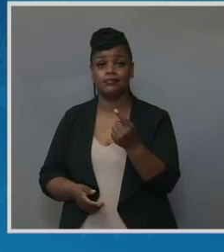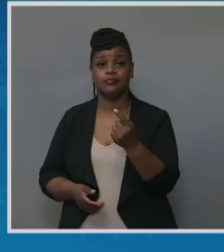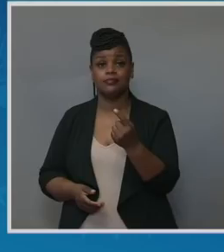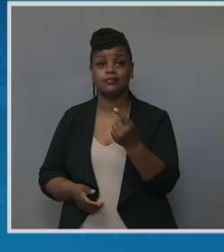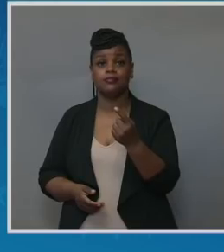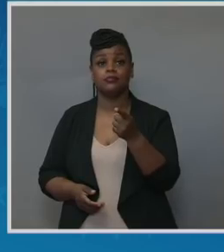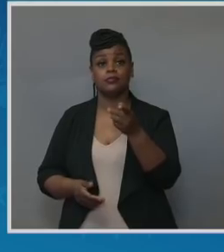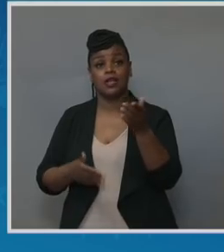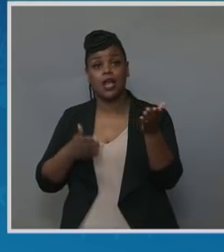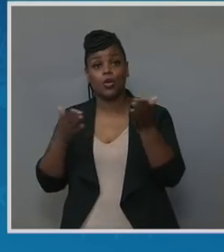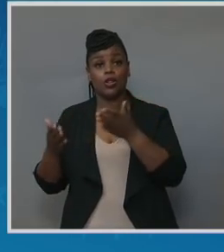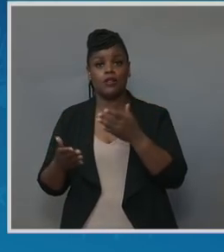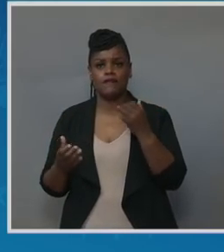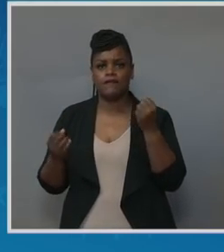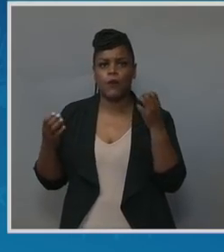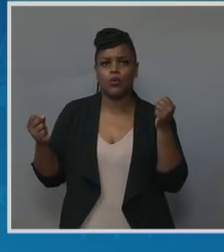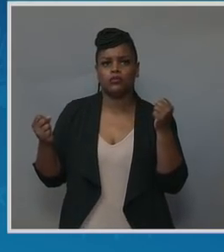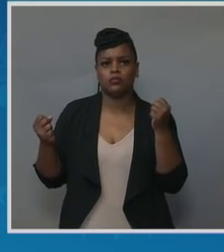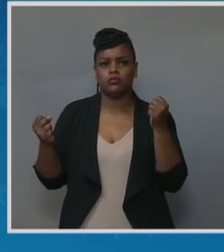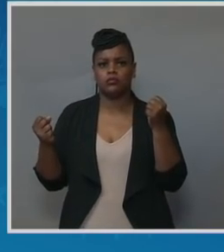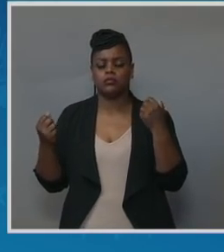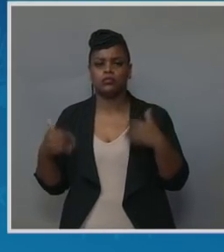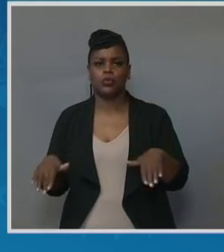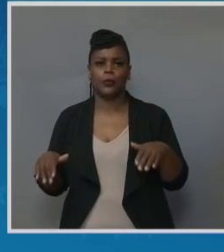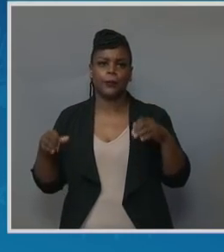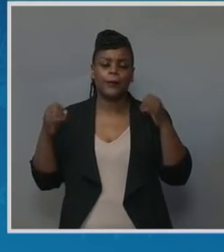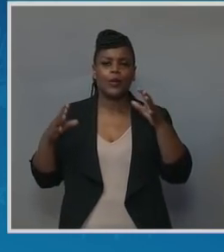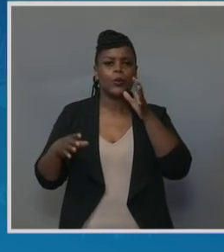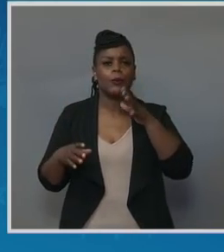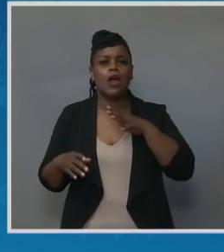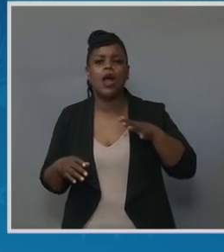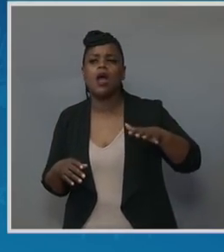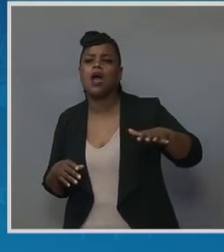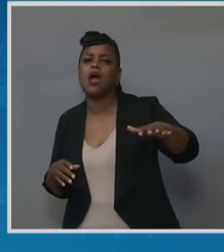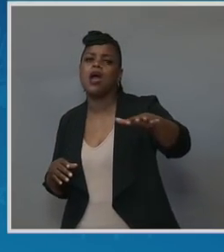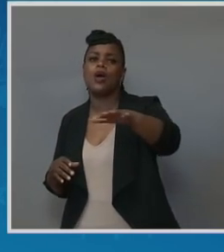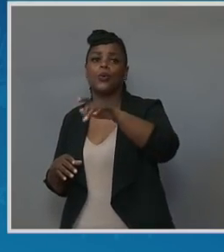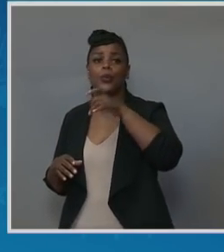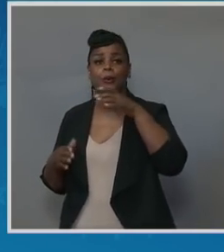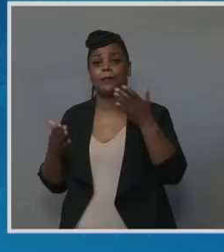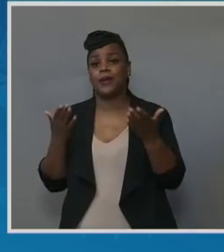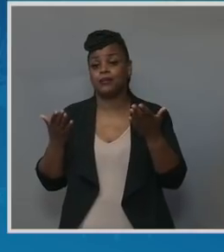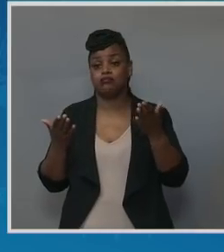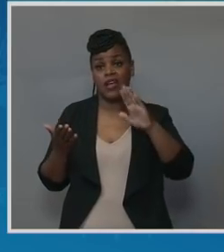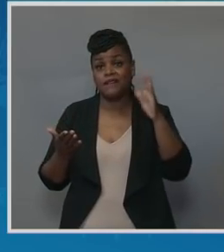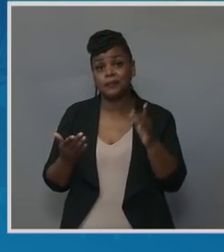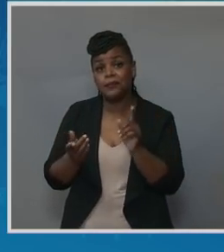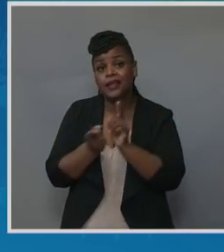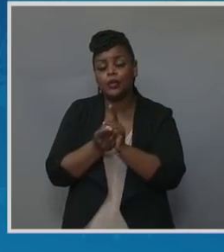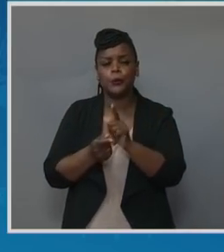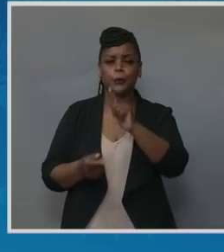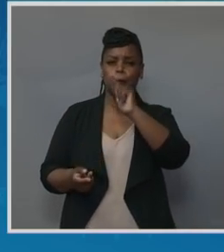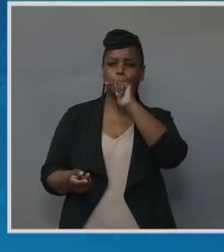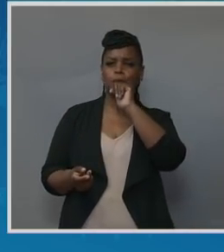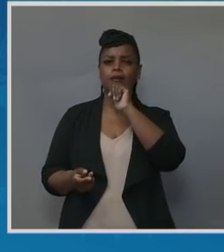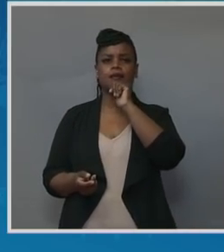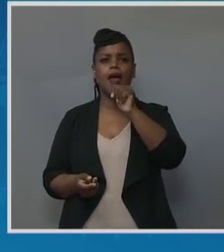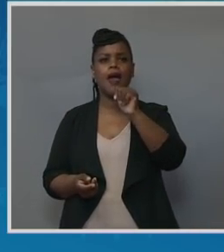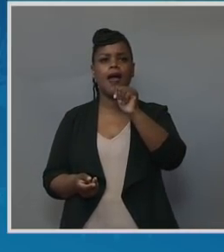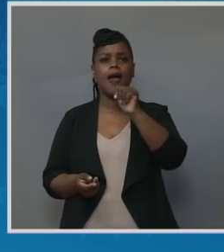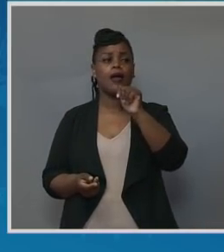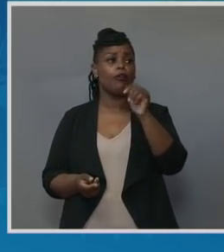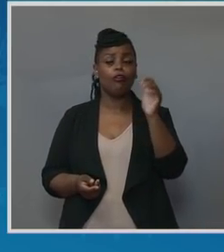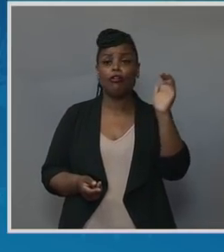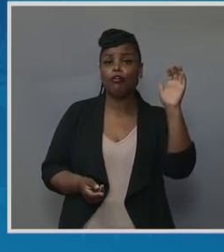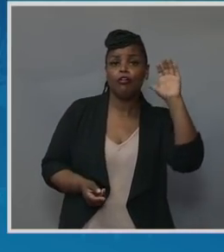support of so many women you may not meet who want you to be heard in that room.